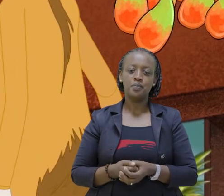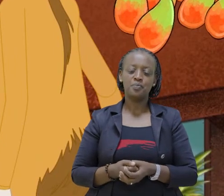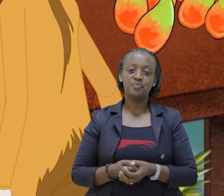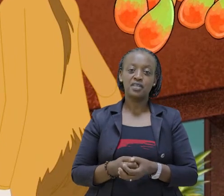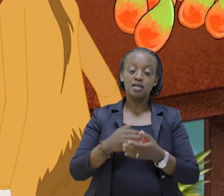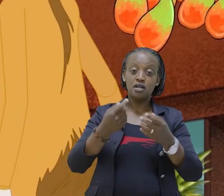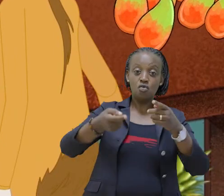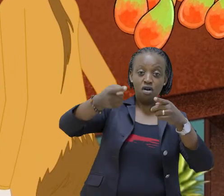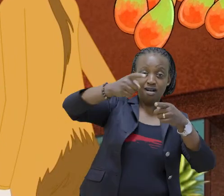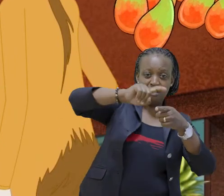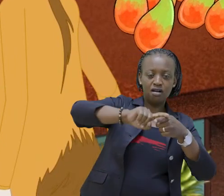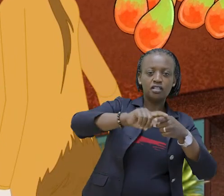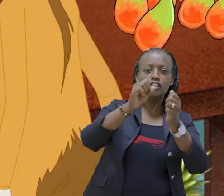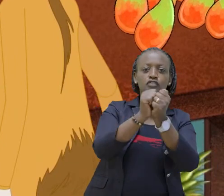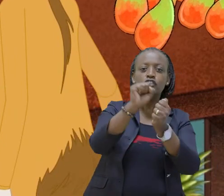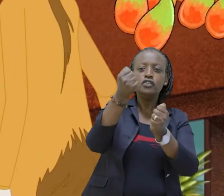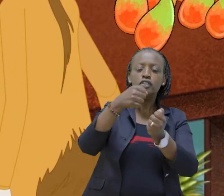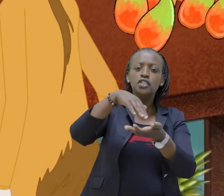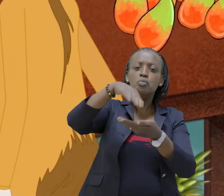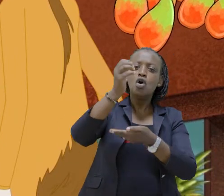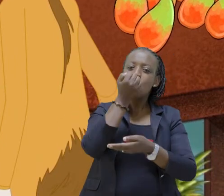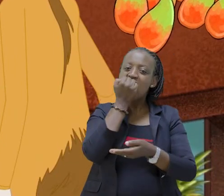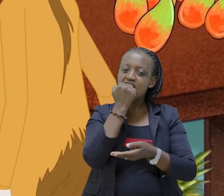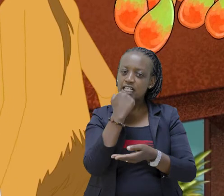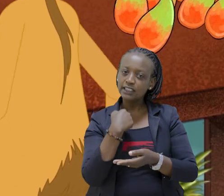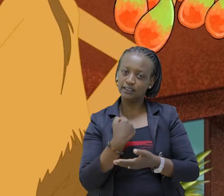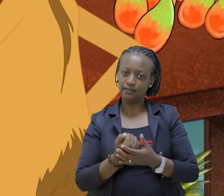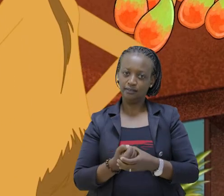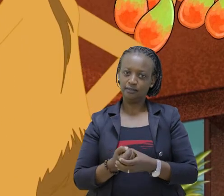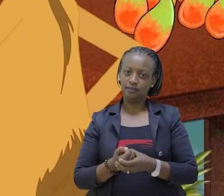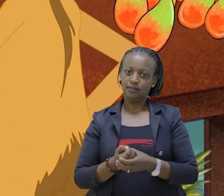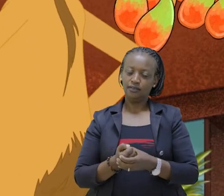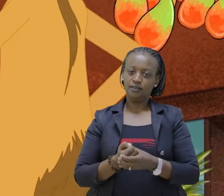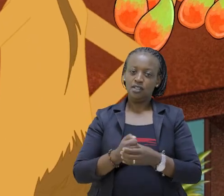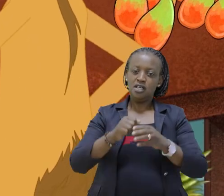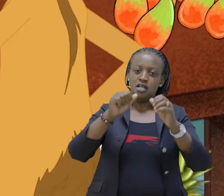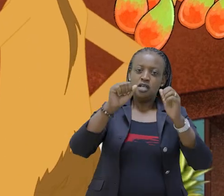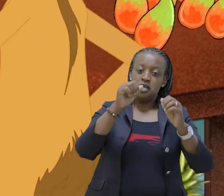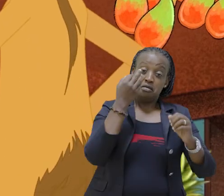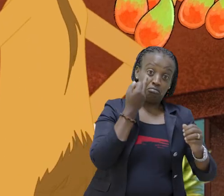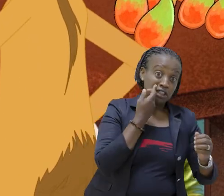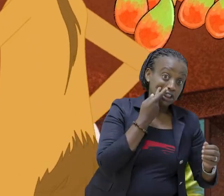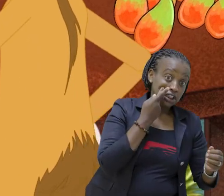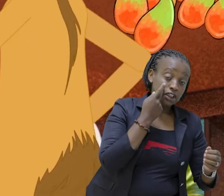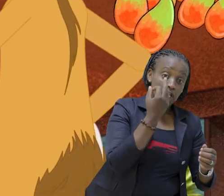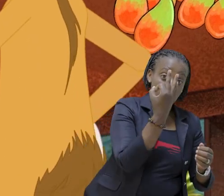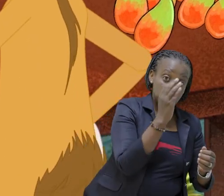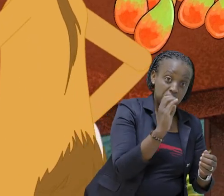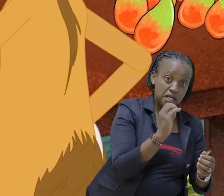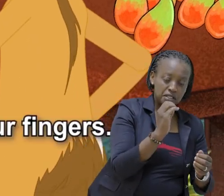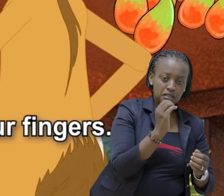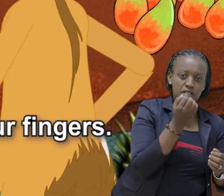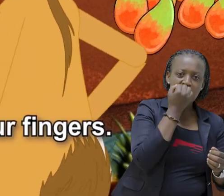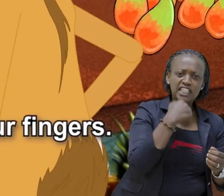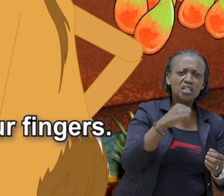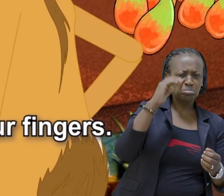Let us add 15 more mangoes So, that will be 30 mangoes